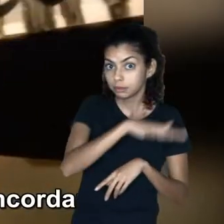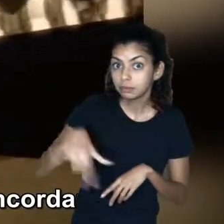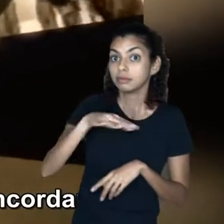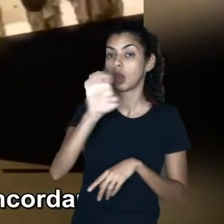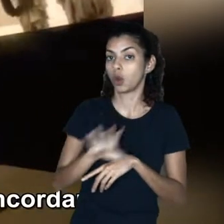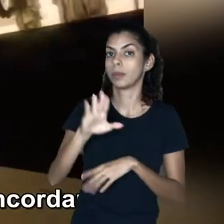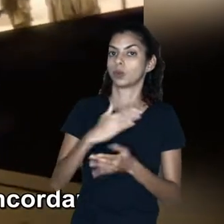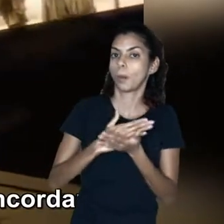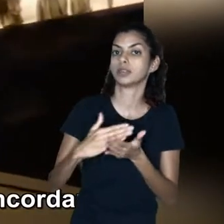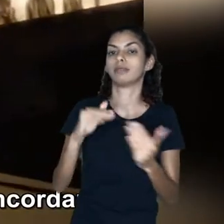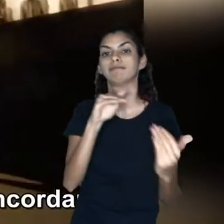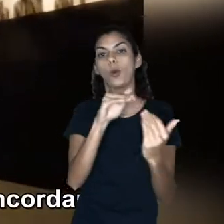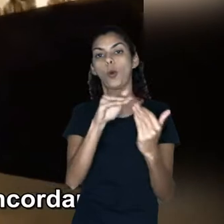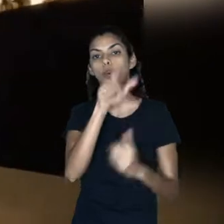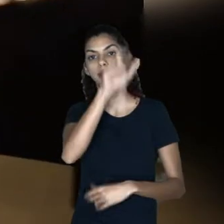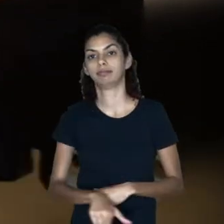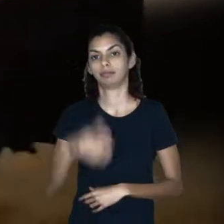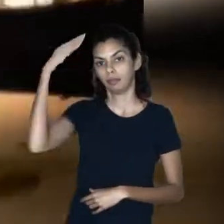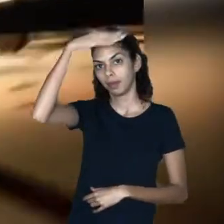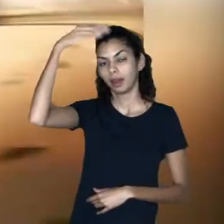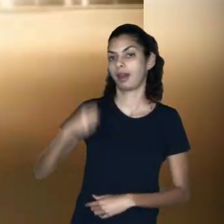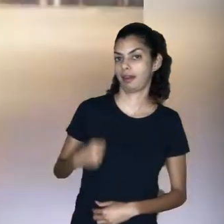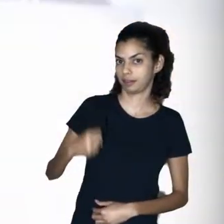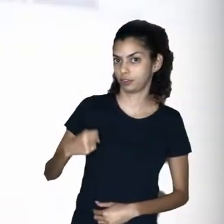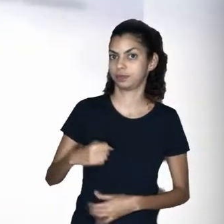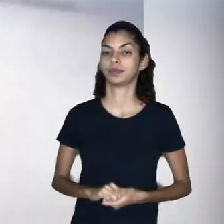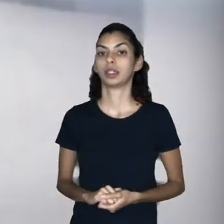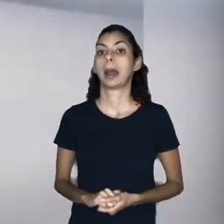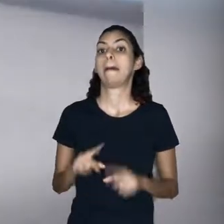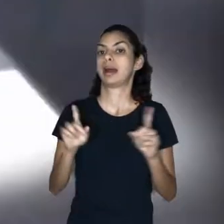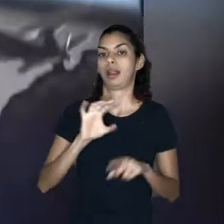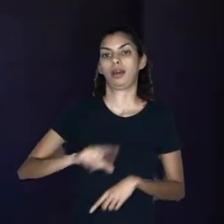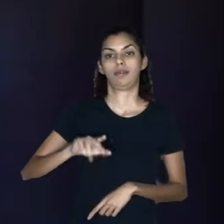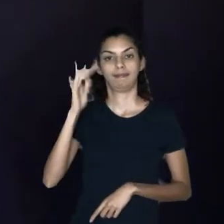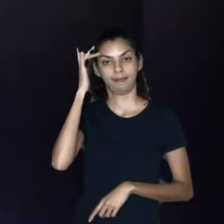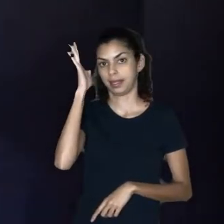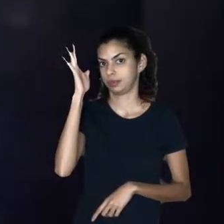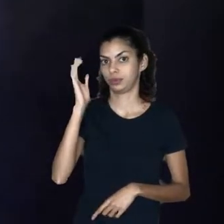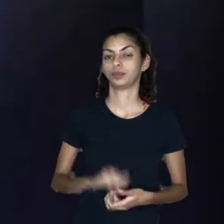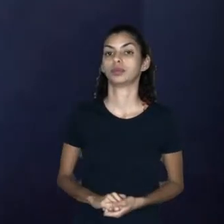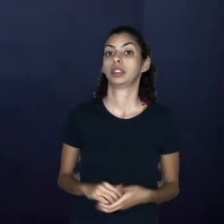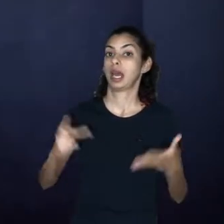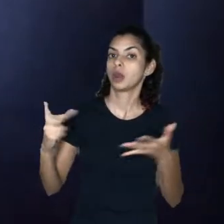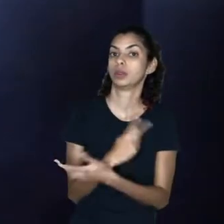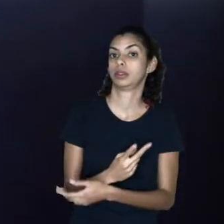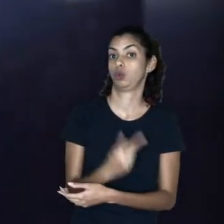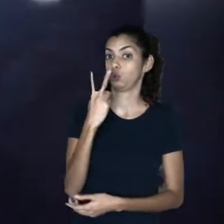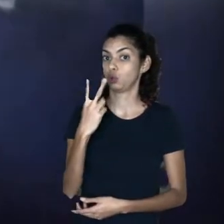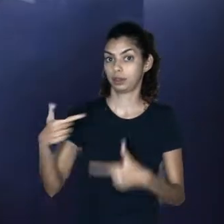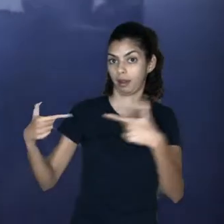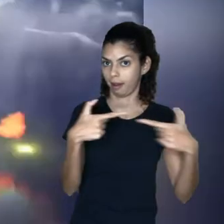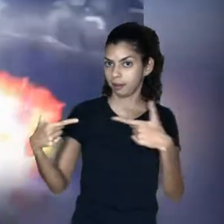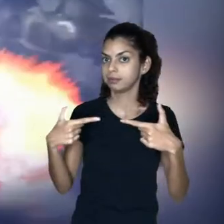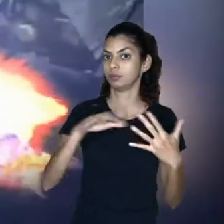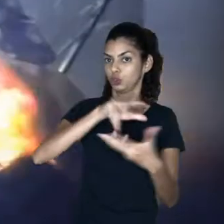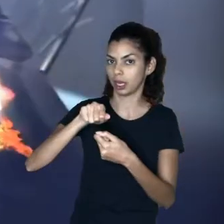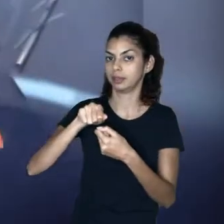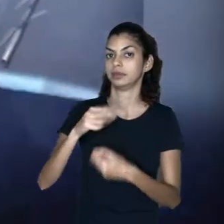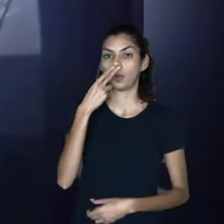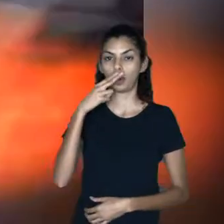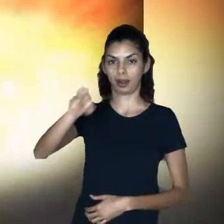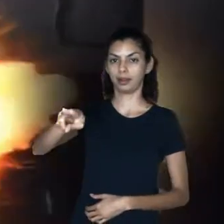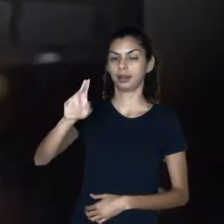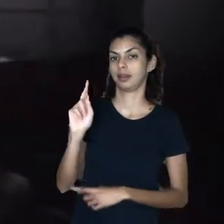even Europeans started to agree. But it wasn't going to be that easy. Two